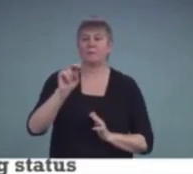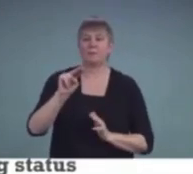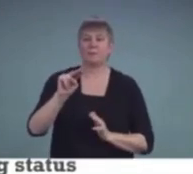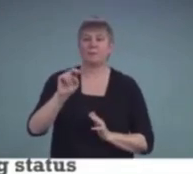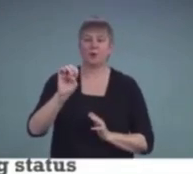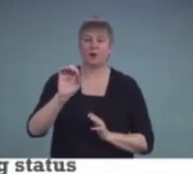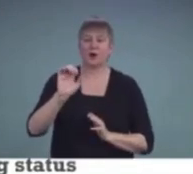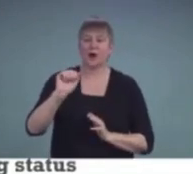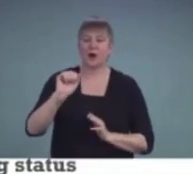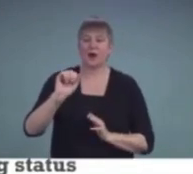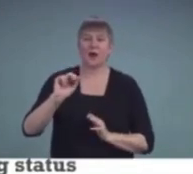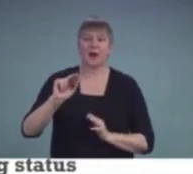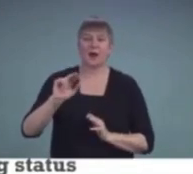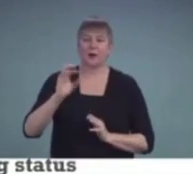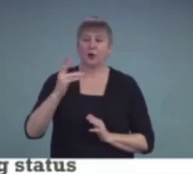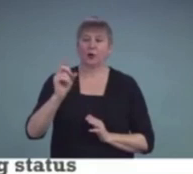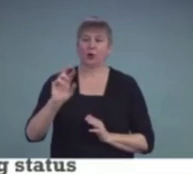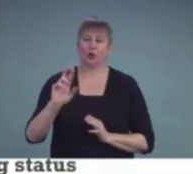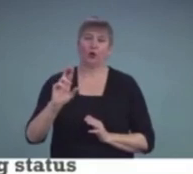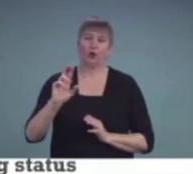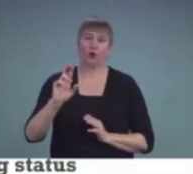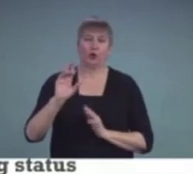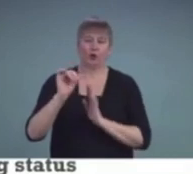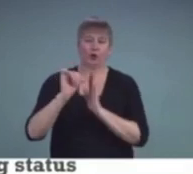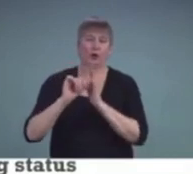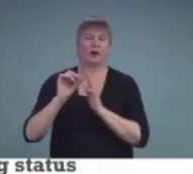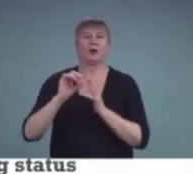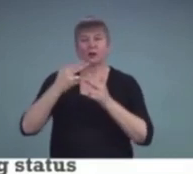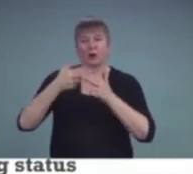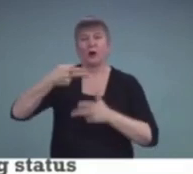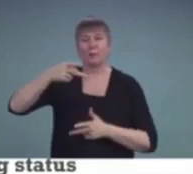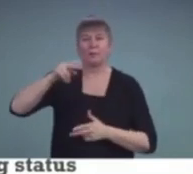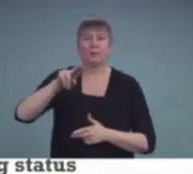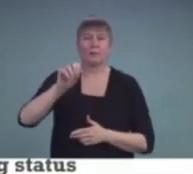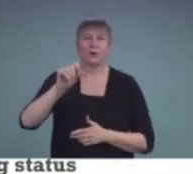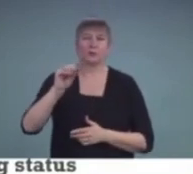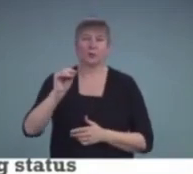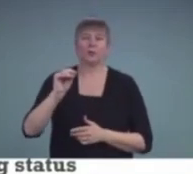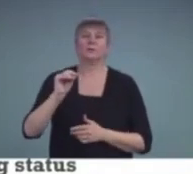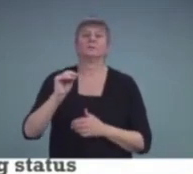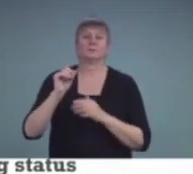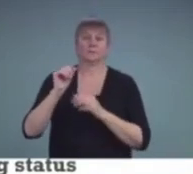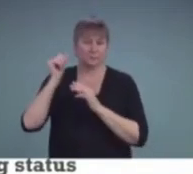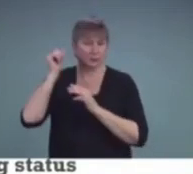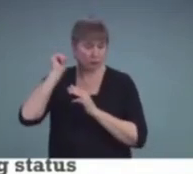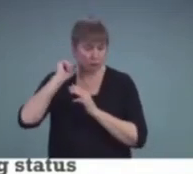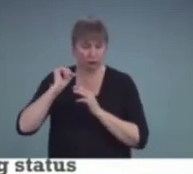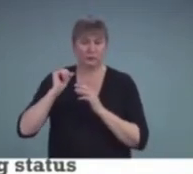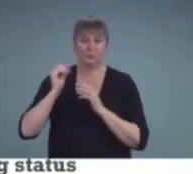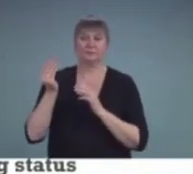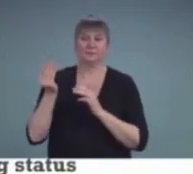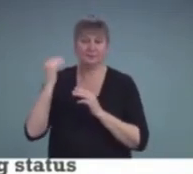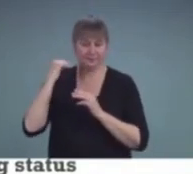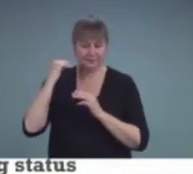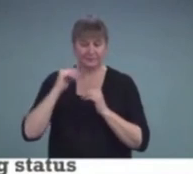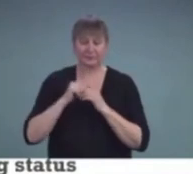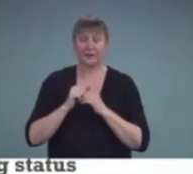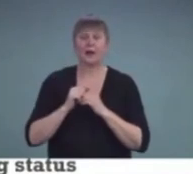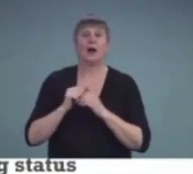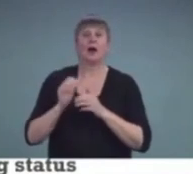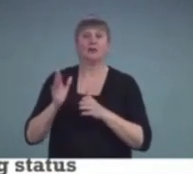a Ponto. So, at the fall IEP review,